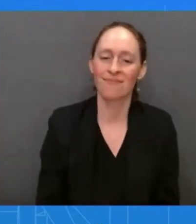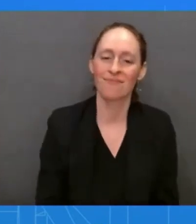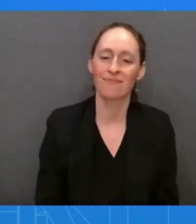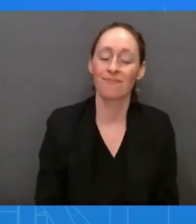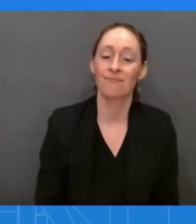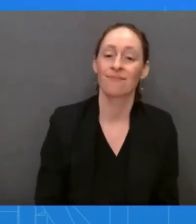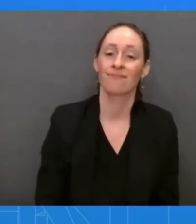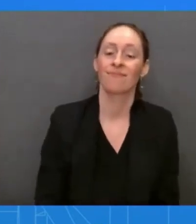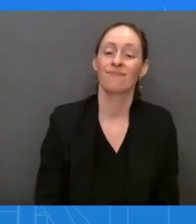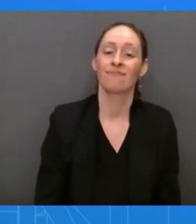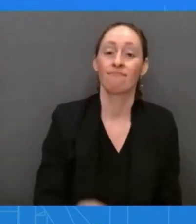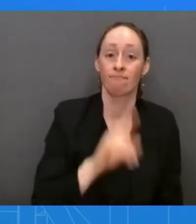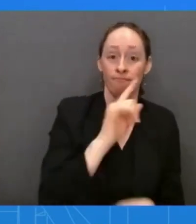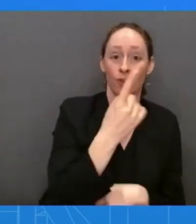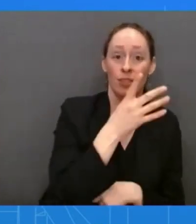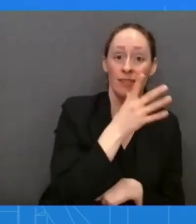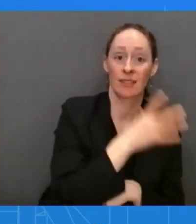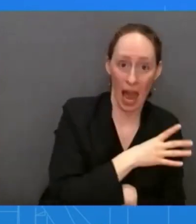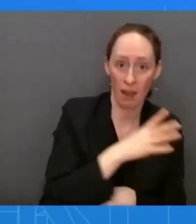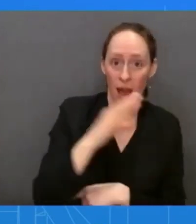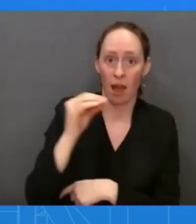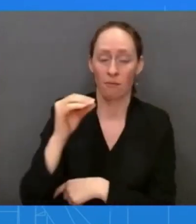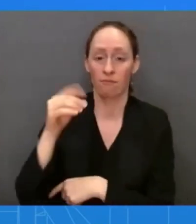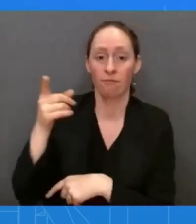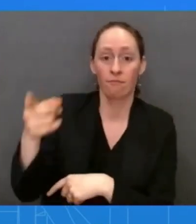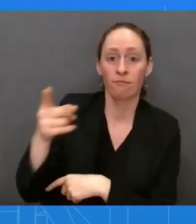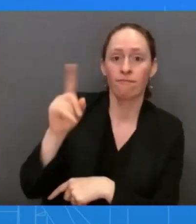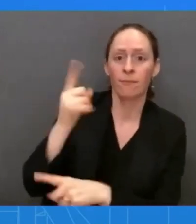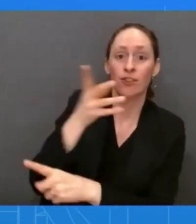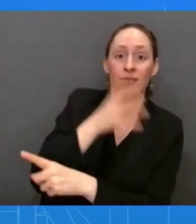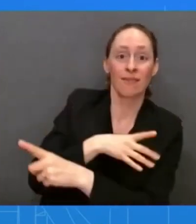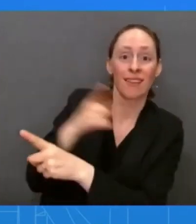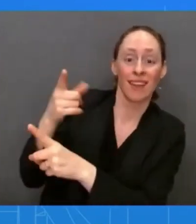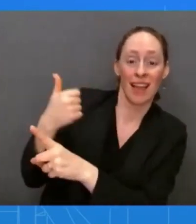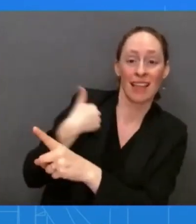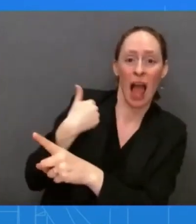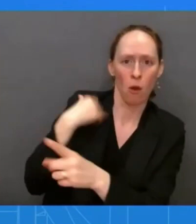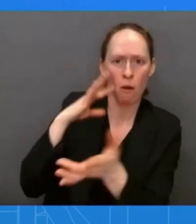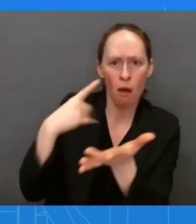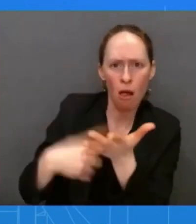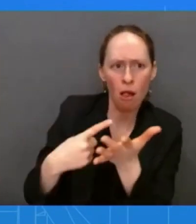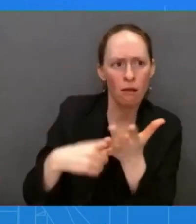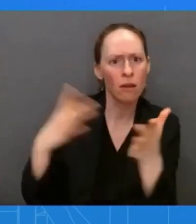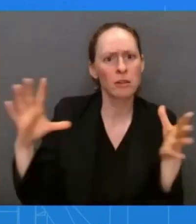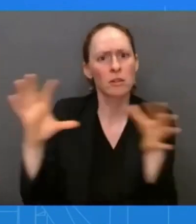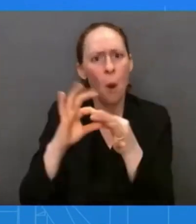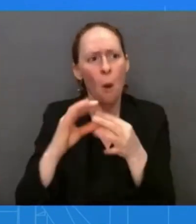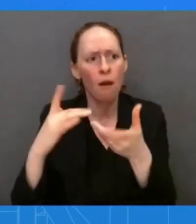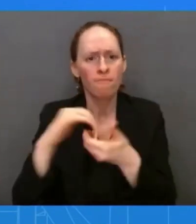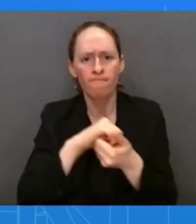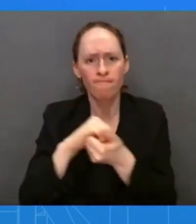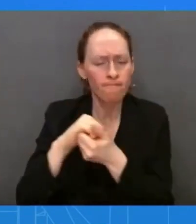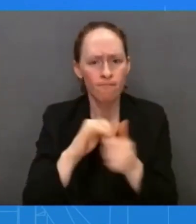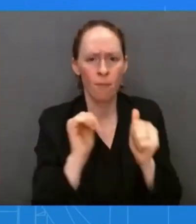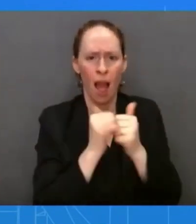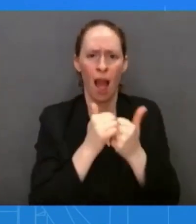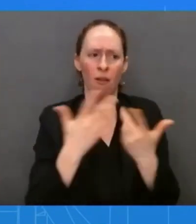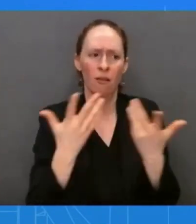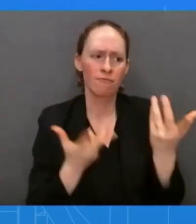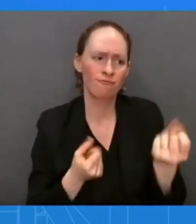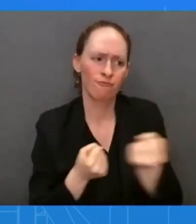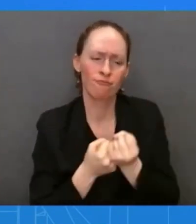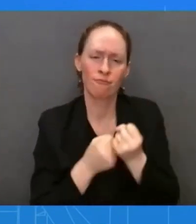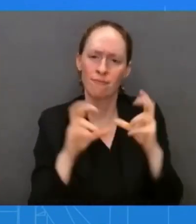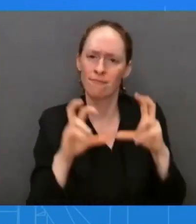of course, empowering young people. This is a meaningful visit. Canada is one of the United States' closest allies and friends and has been